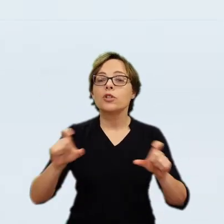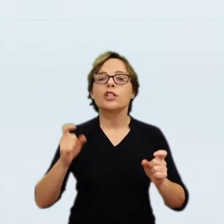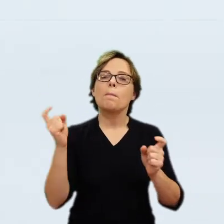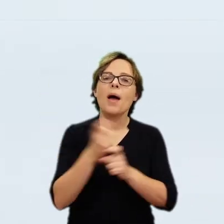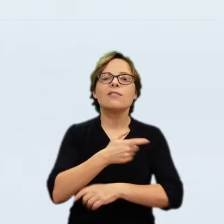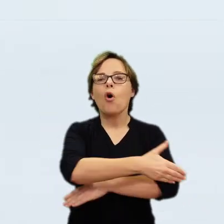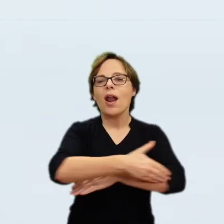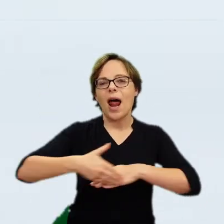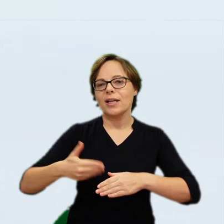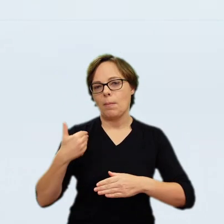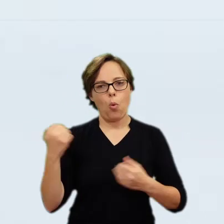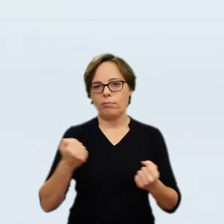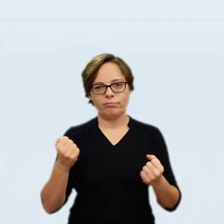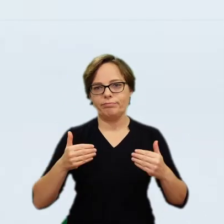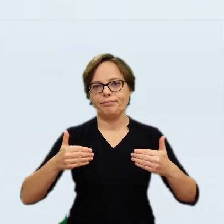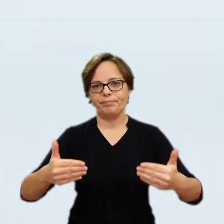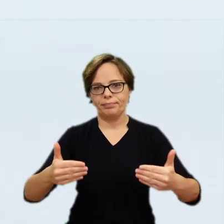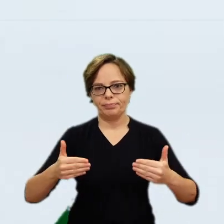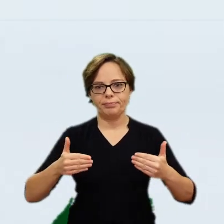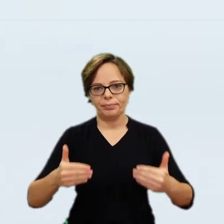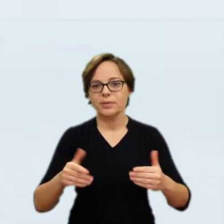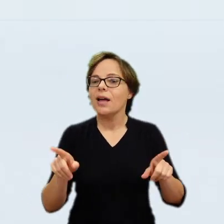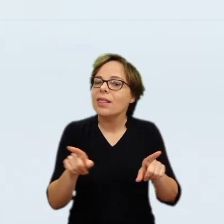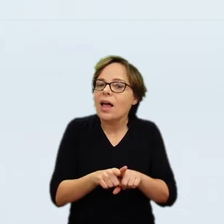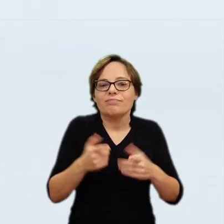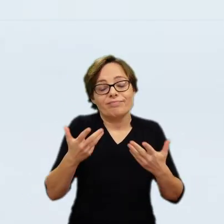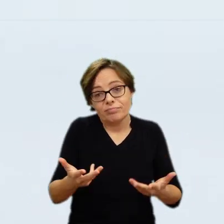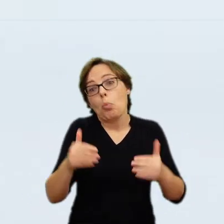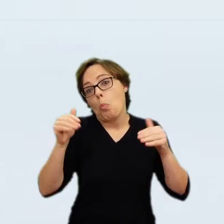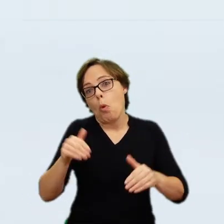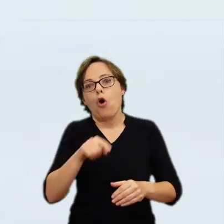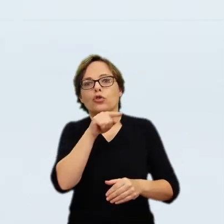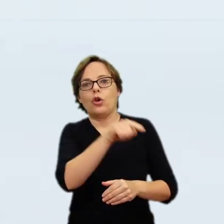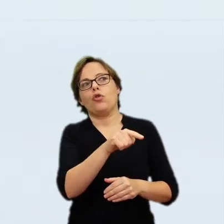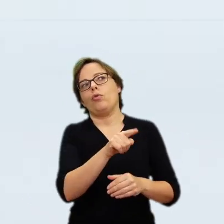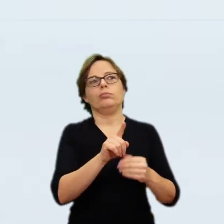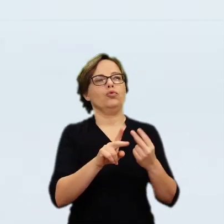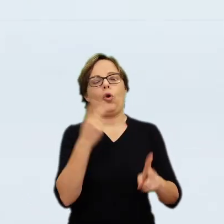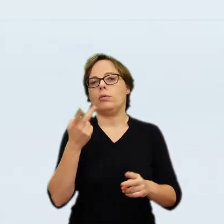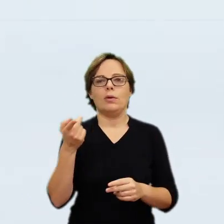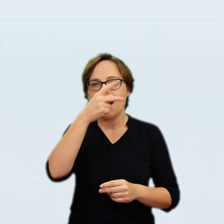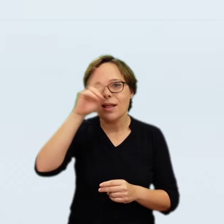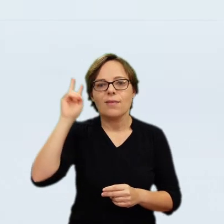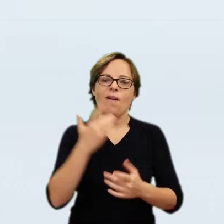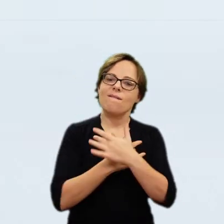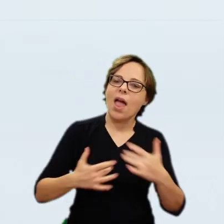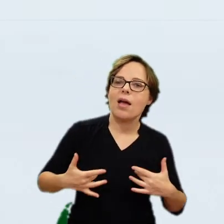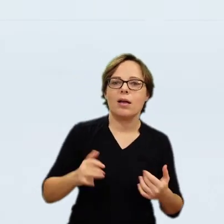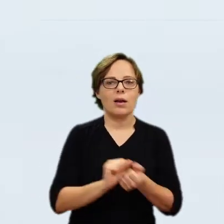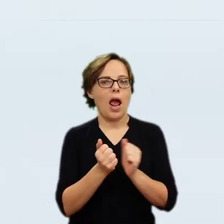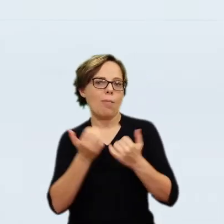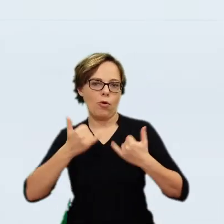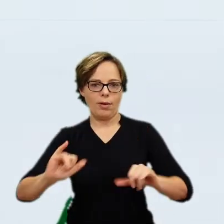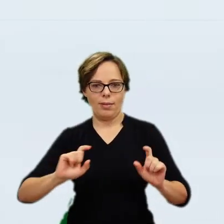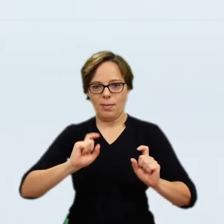Turkey, various accrutaments of Persian origin were gradually incorporated into everyday use and by the end